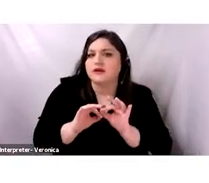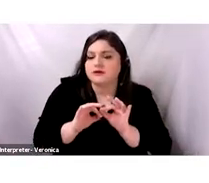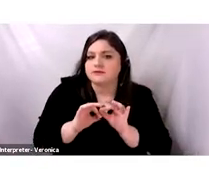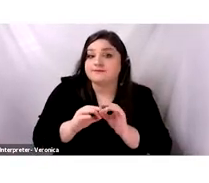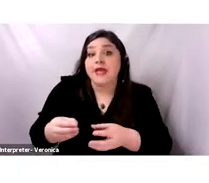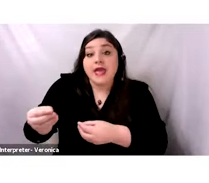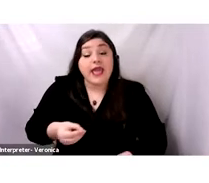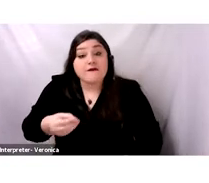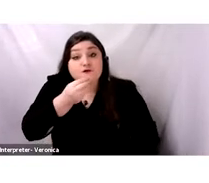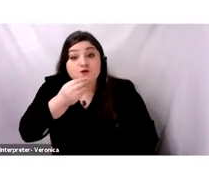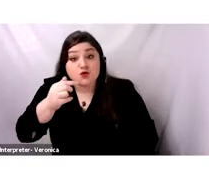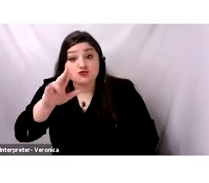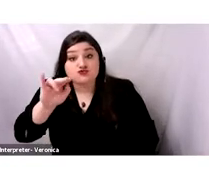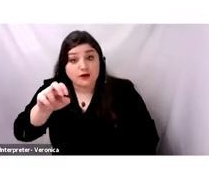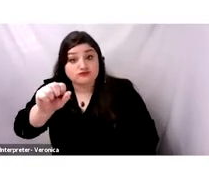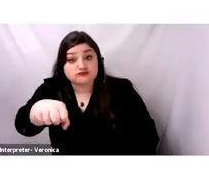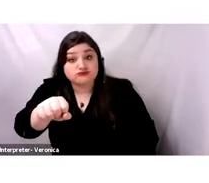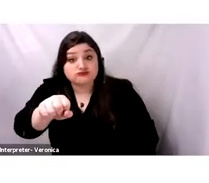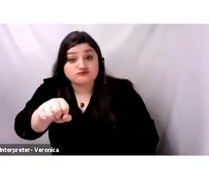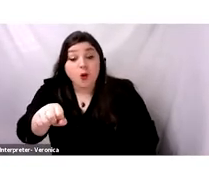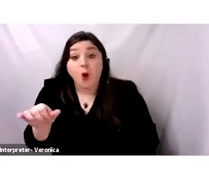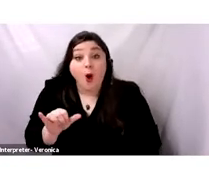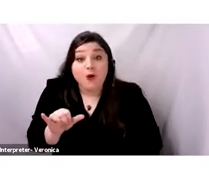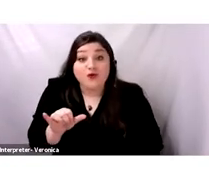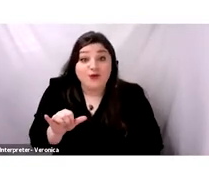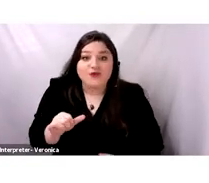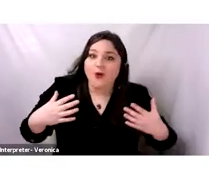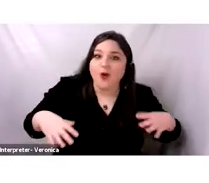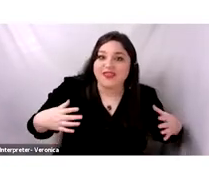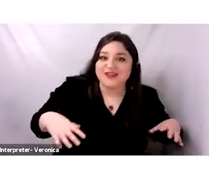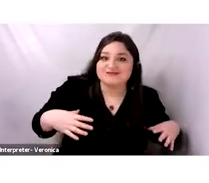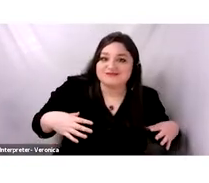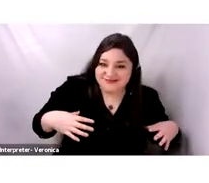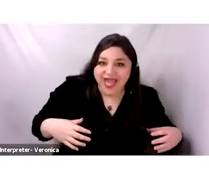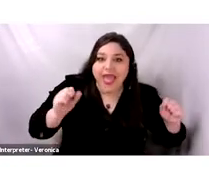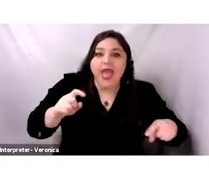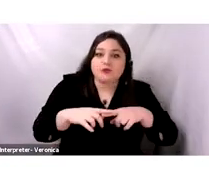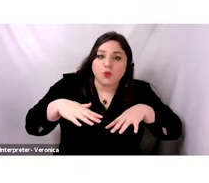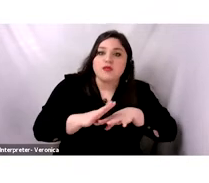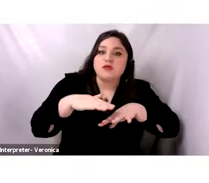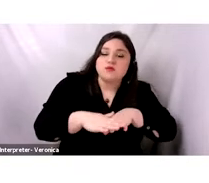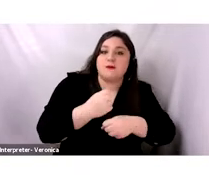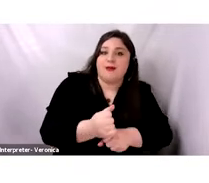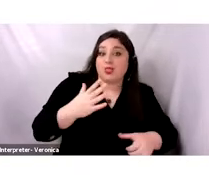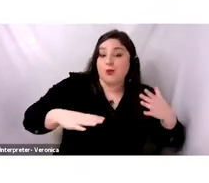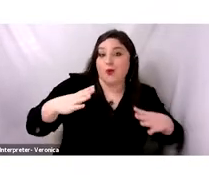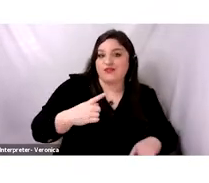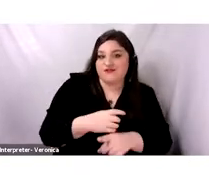to produce clothing. And one of the oldest clothing material in the region were